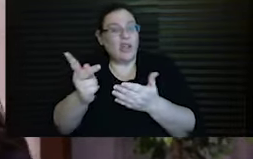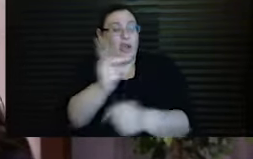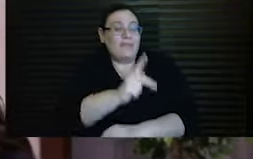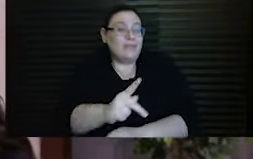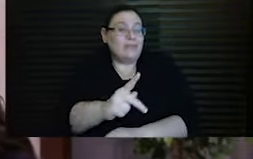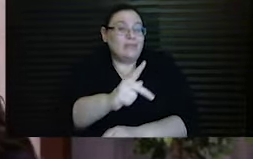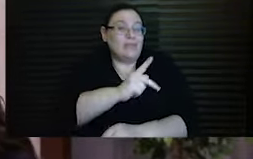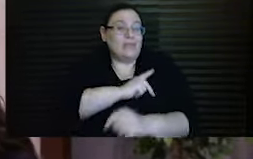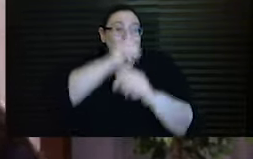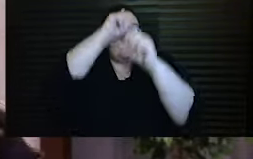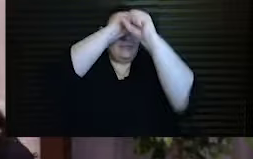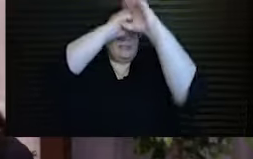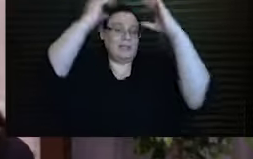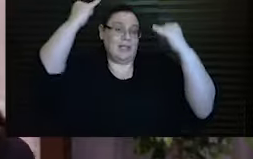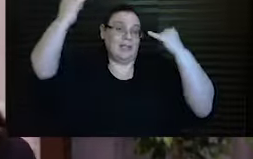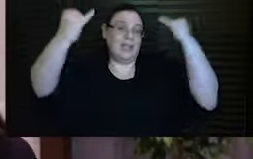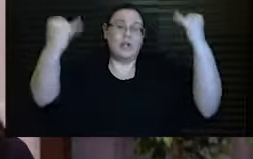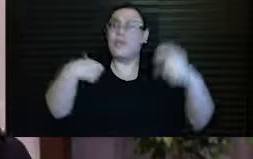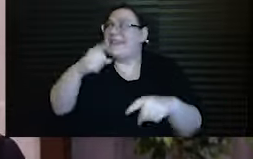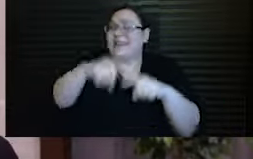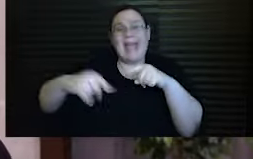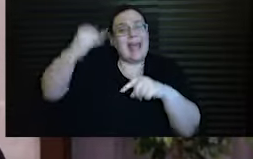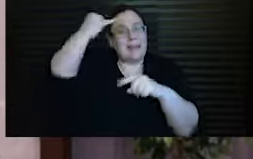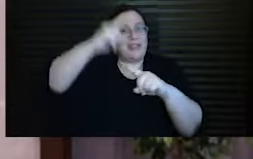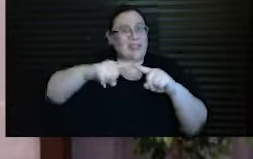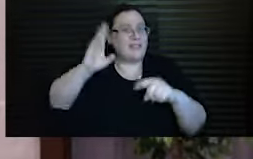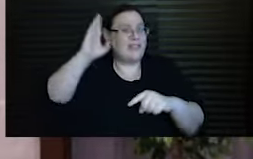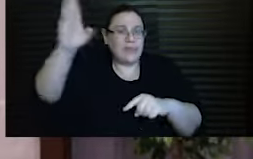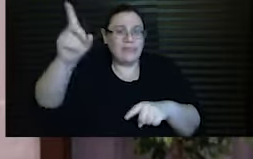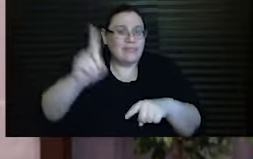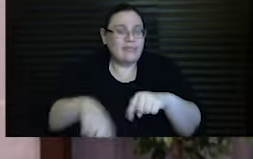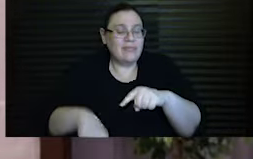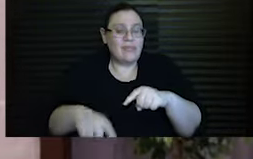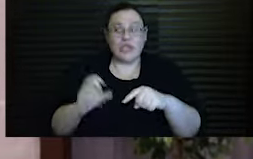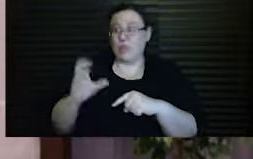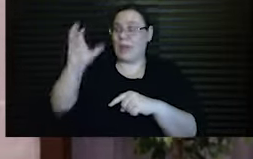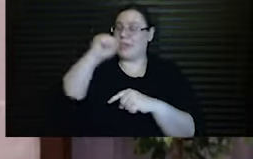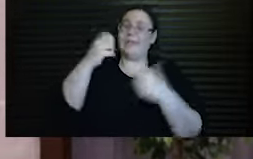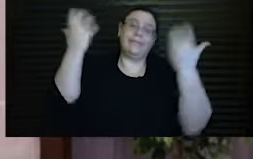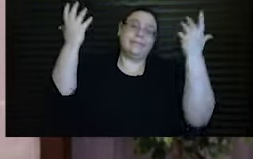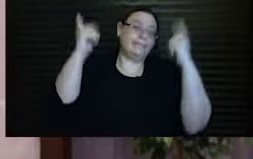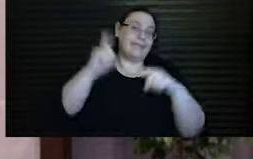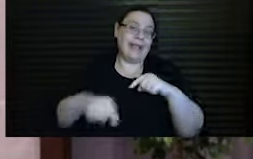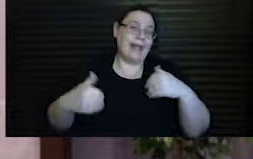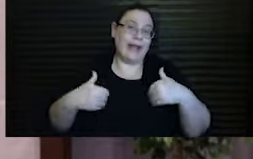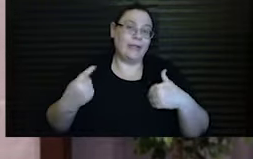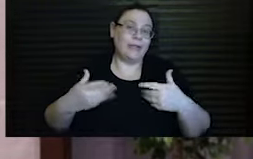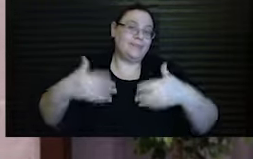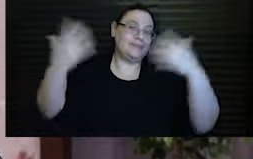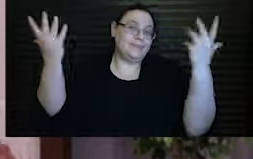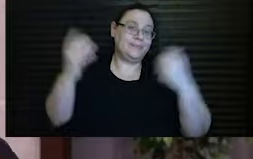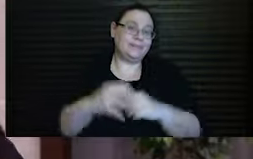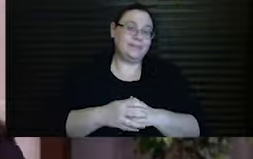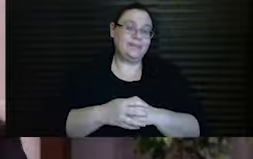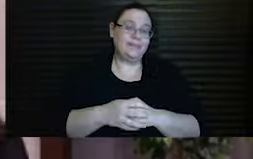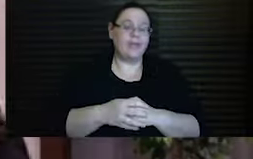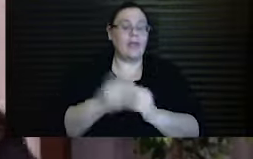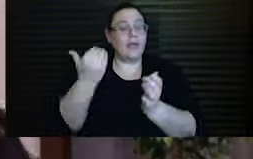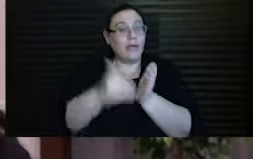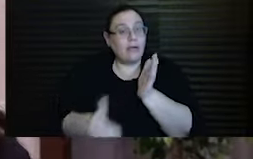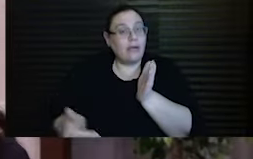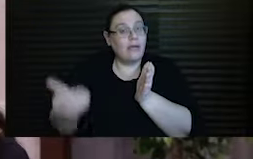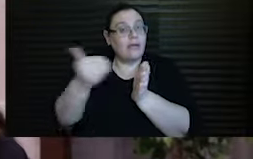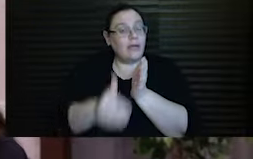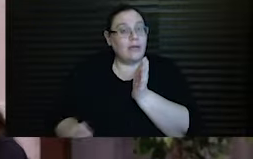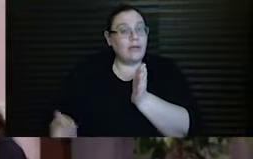imagination. We cannot imagine a different future, and therefore we assume that there can't be one. And yet I've seen again